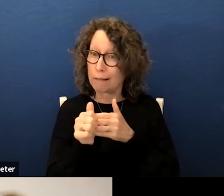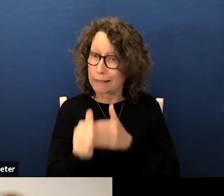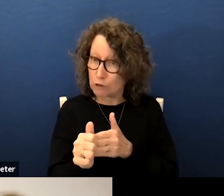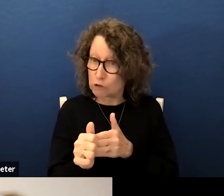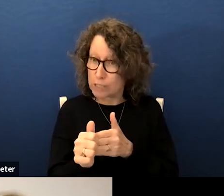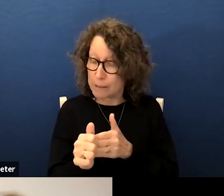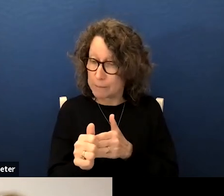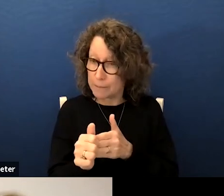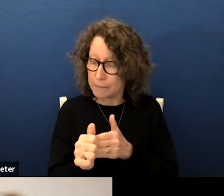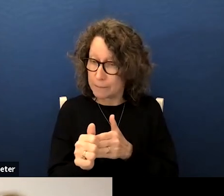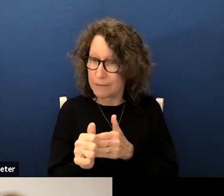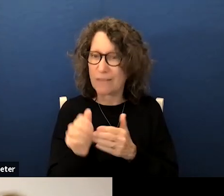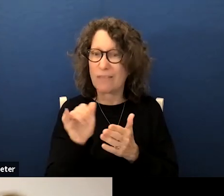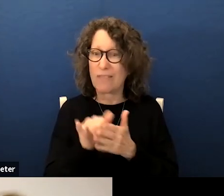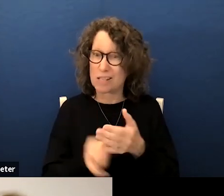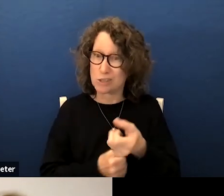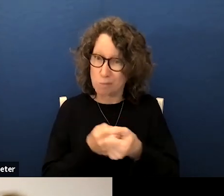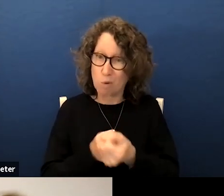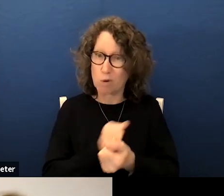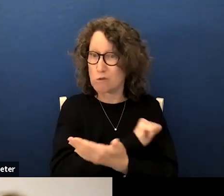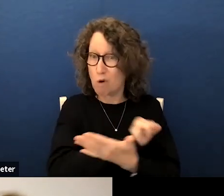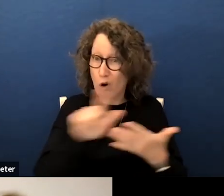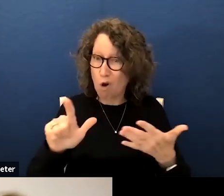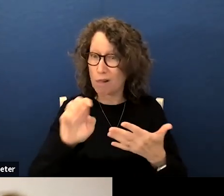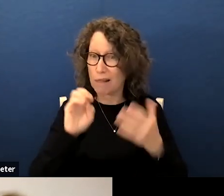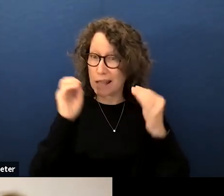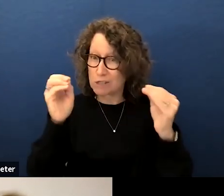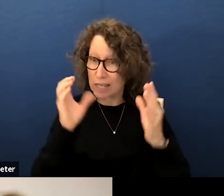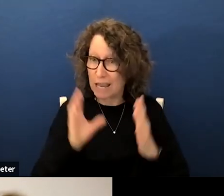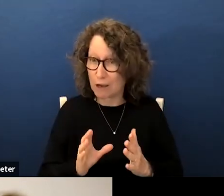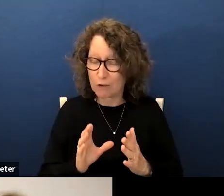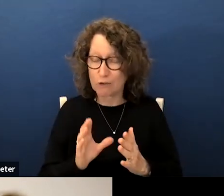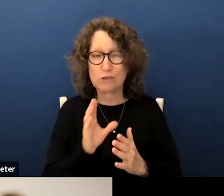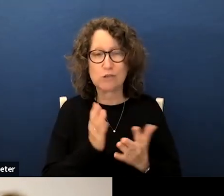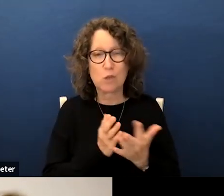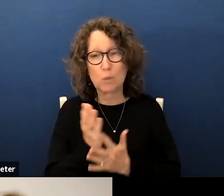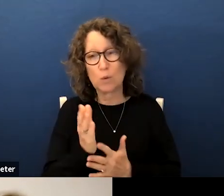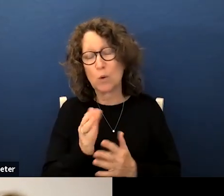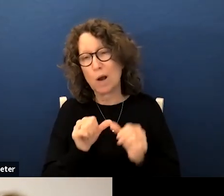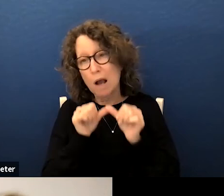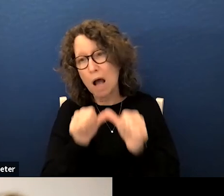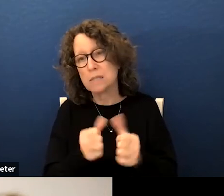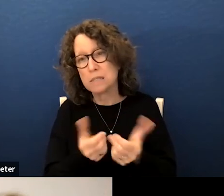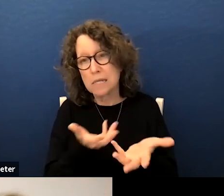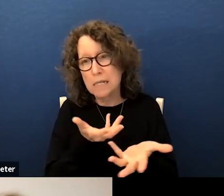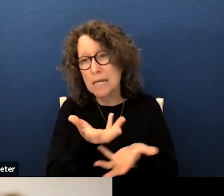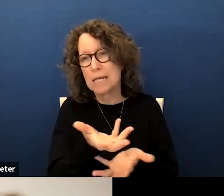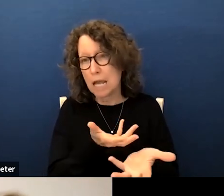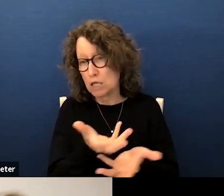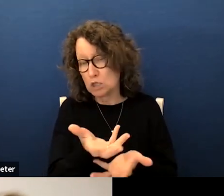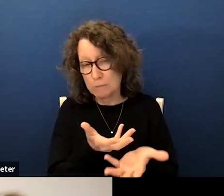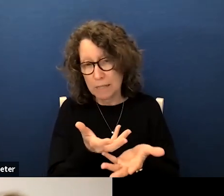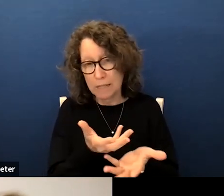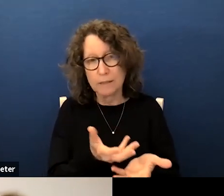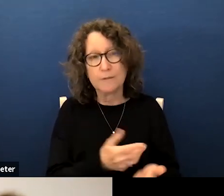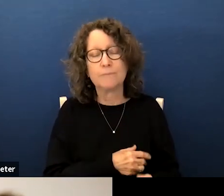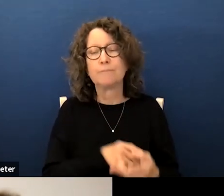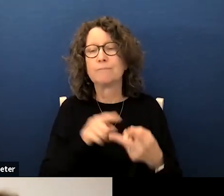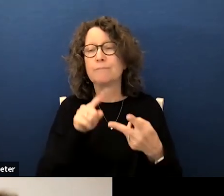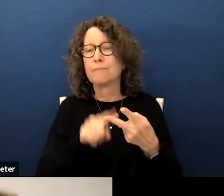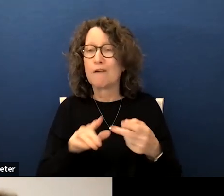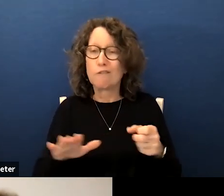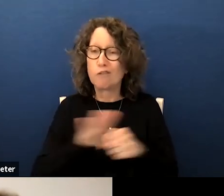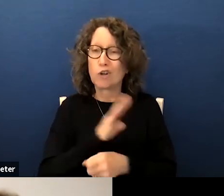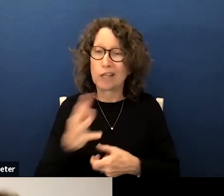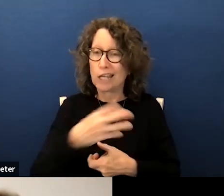that supports all educators through constant engagement second fully